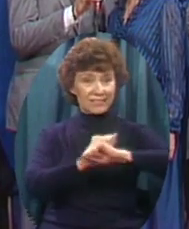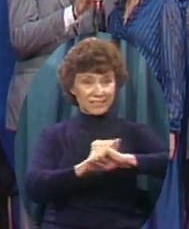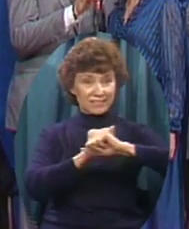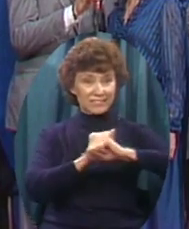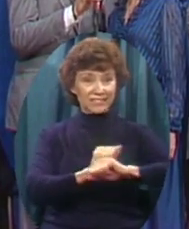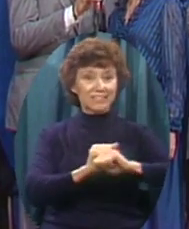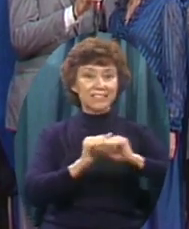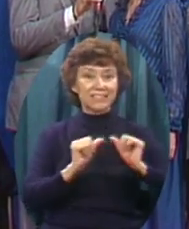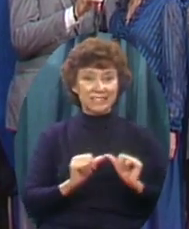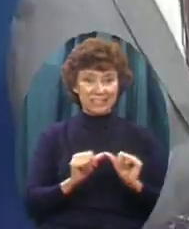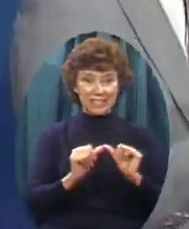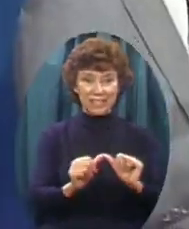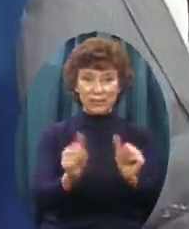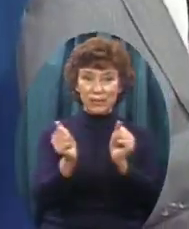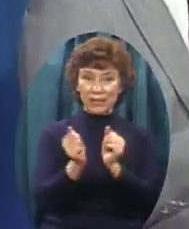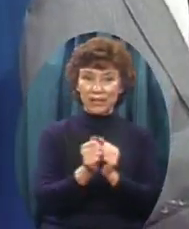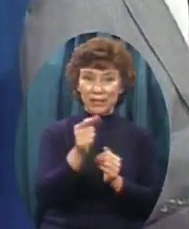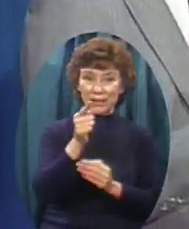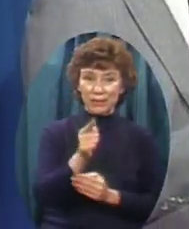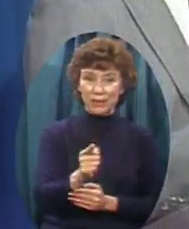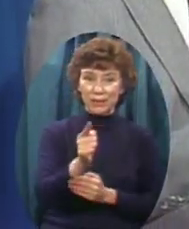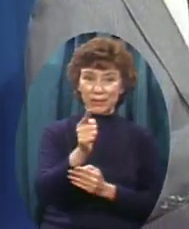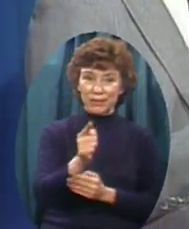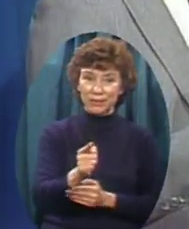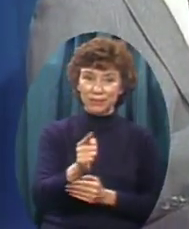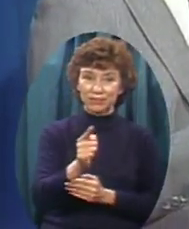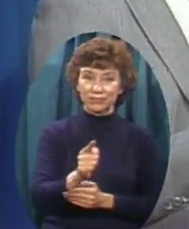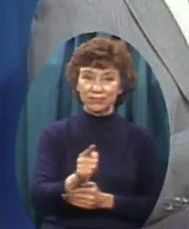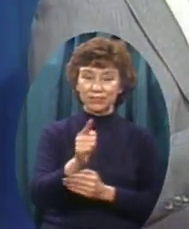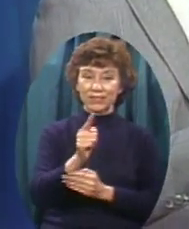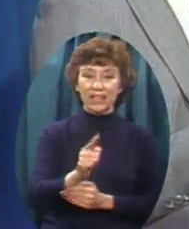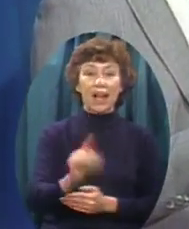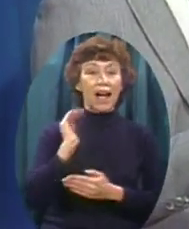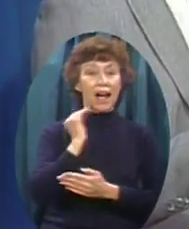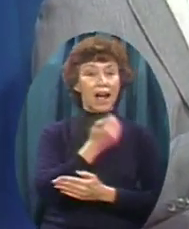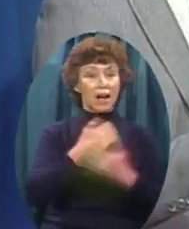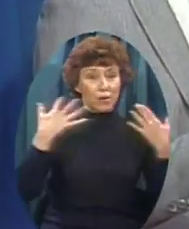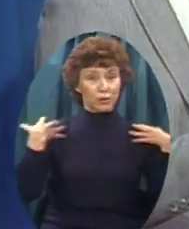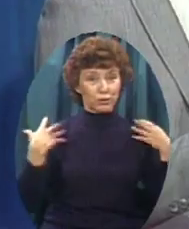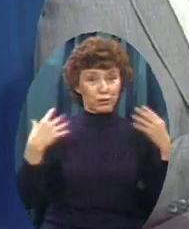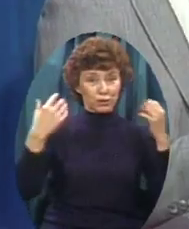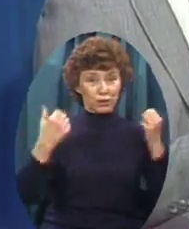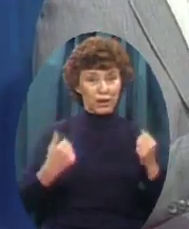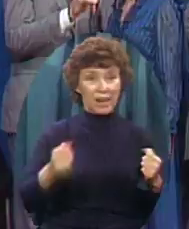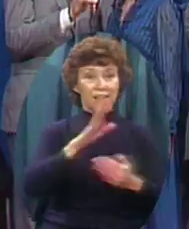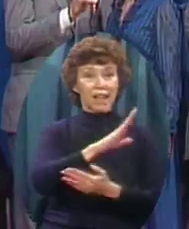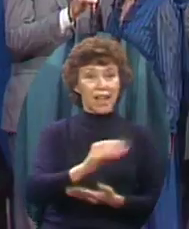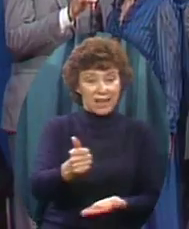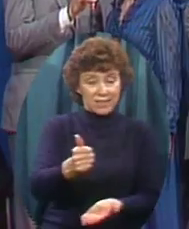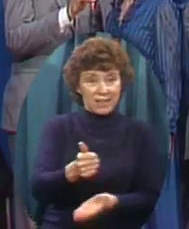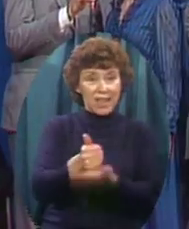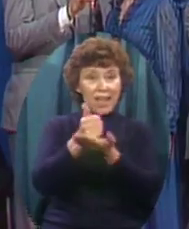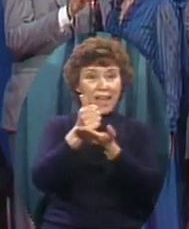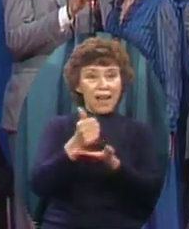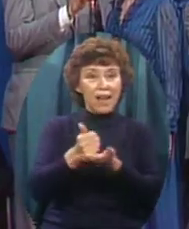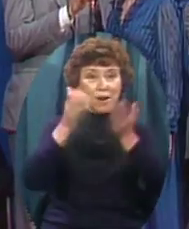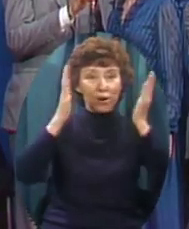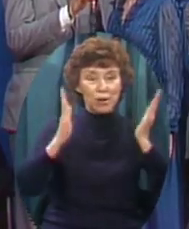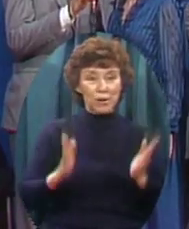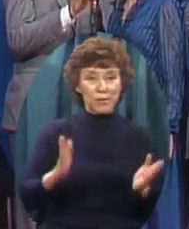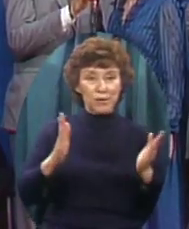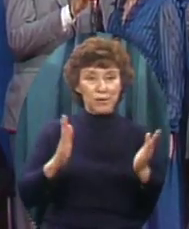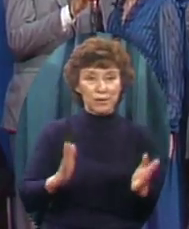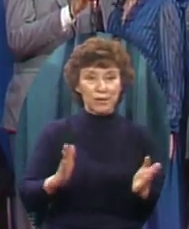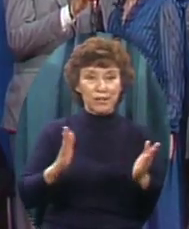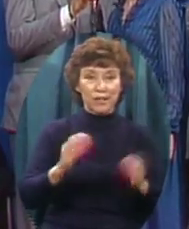thee aid. I'll strengthen thee, help thee, and cause